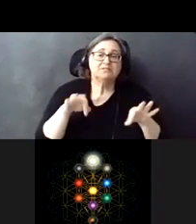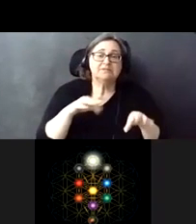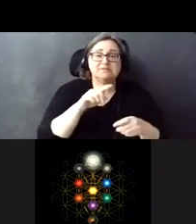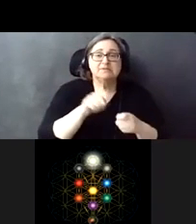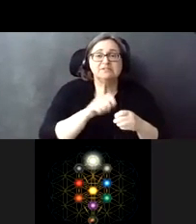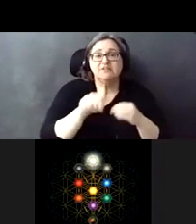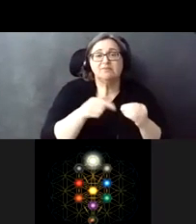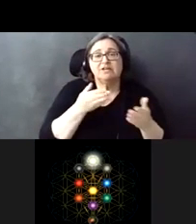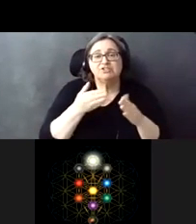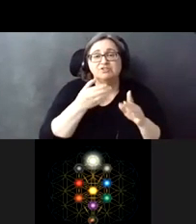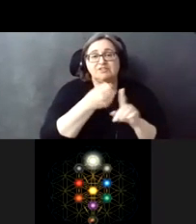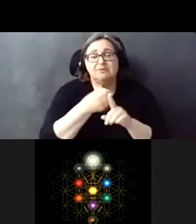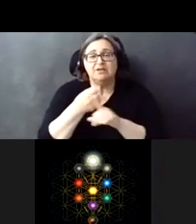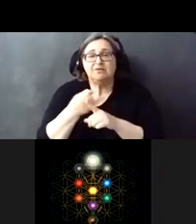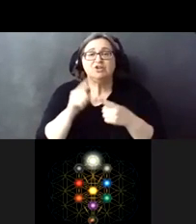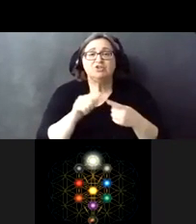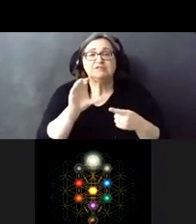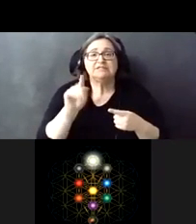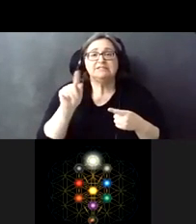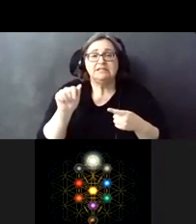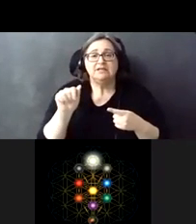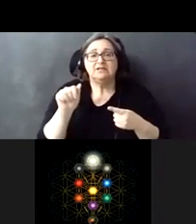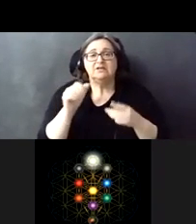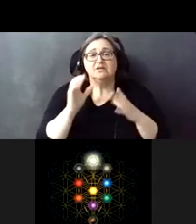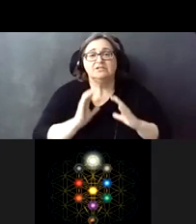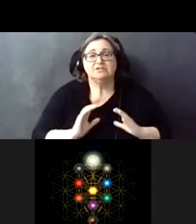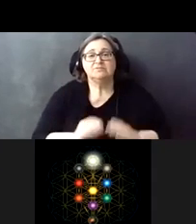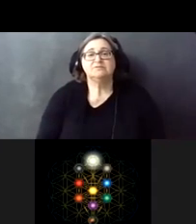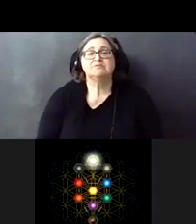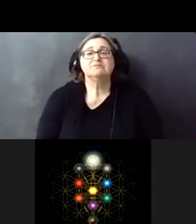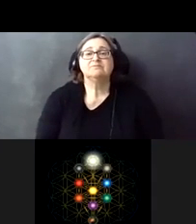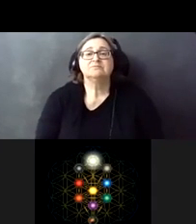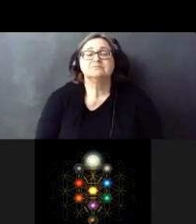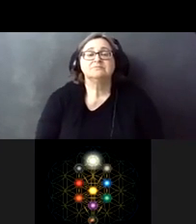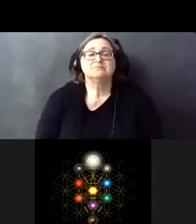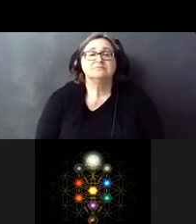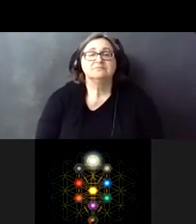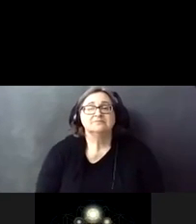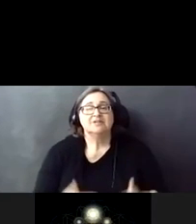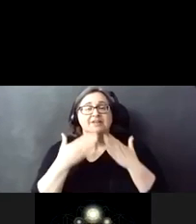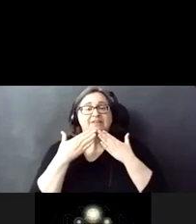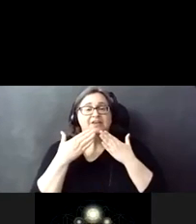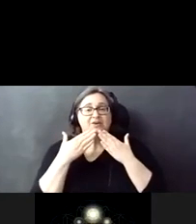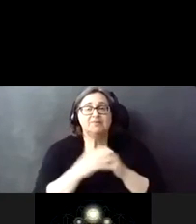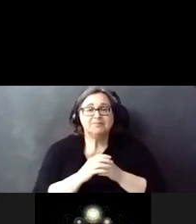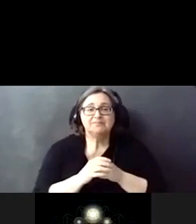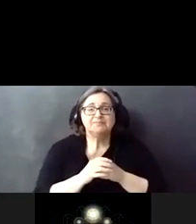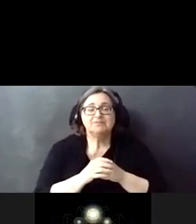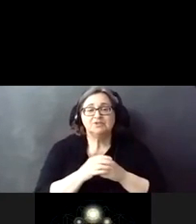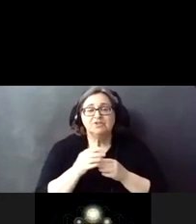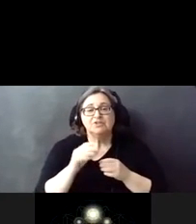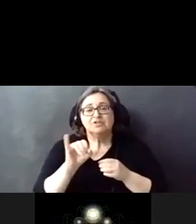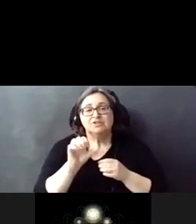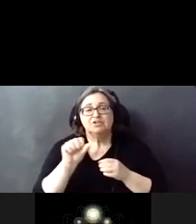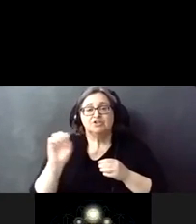on service impacts to cta customers thanks jesse um as jesse